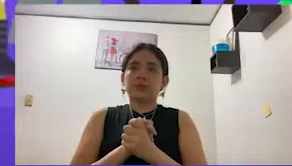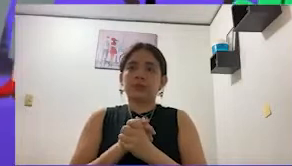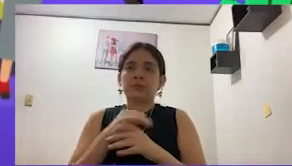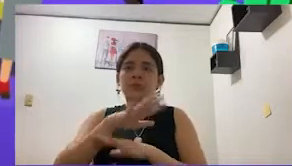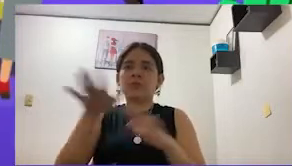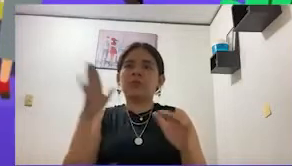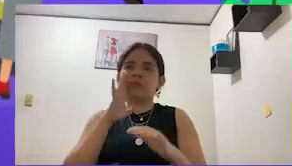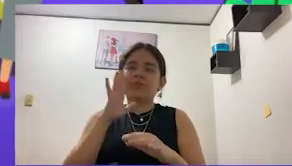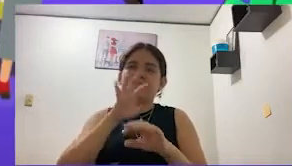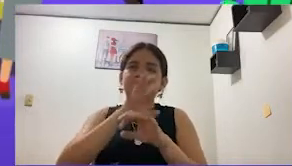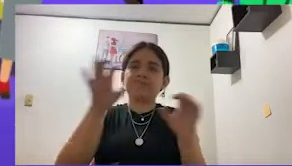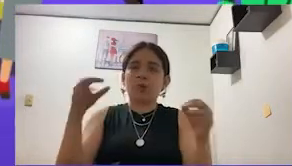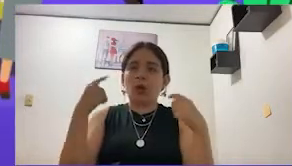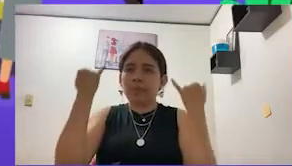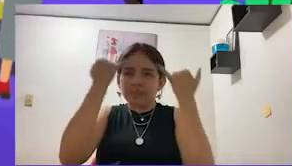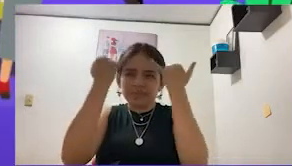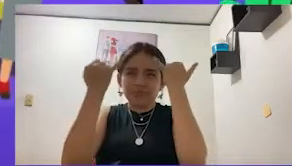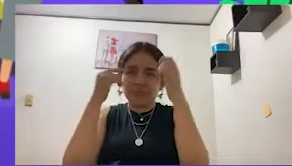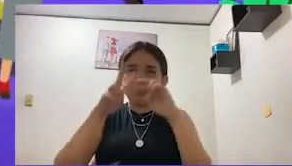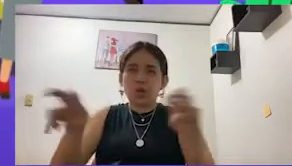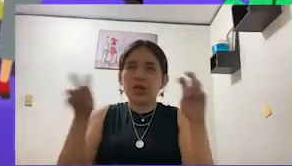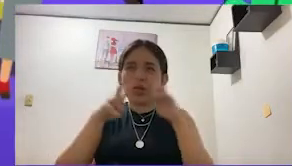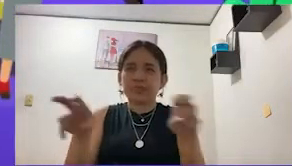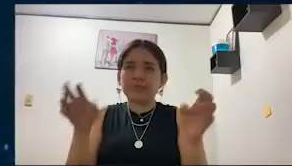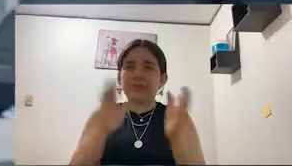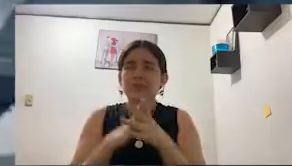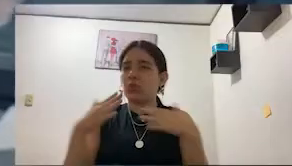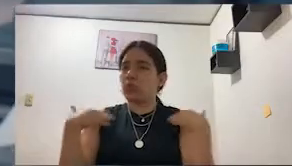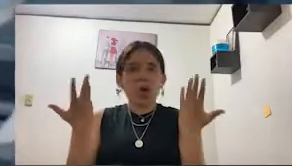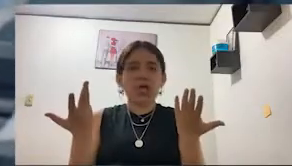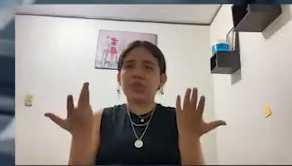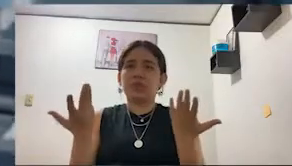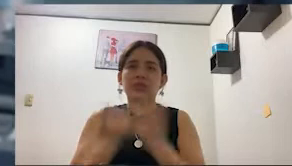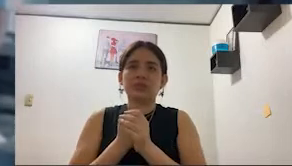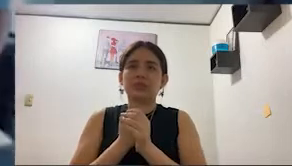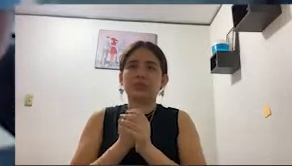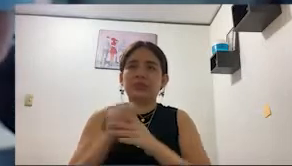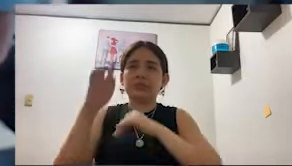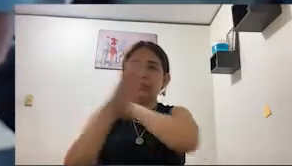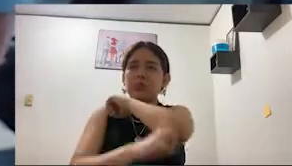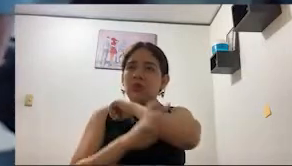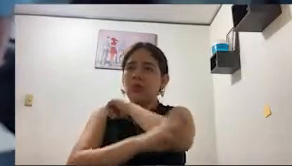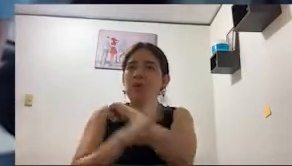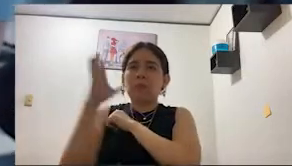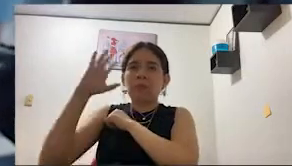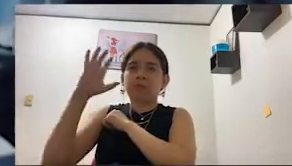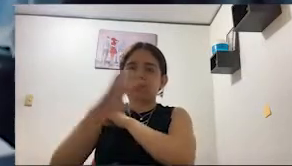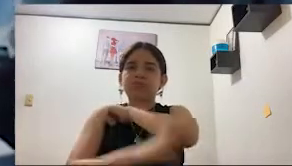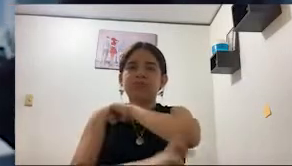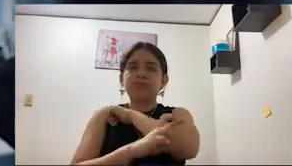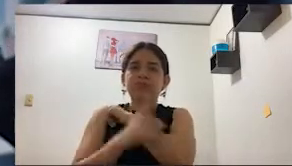countries use recycled concrete stone in their infrastructures. That is why there are numerous